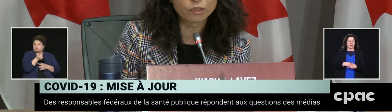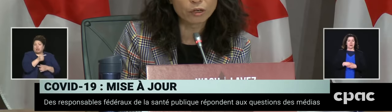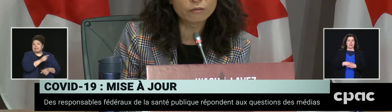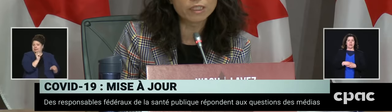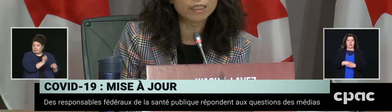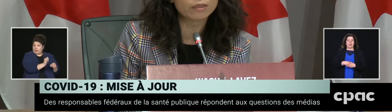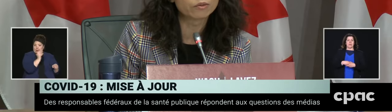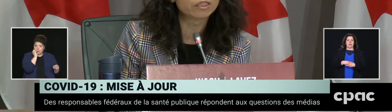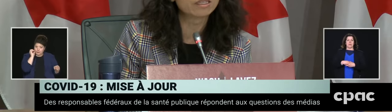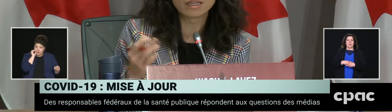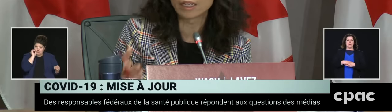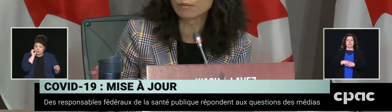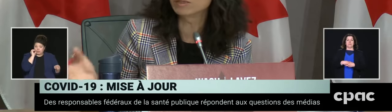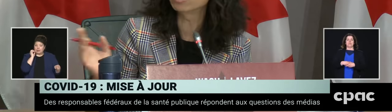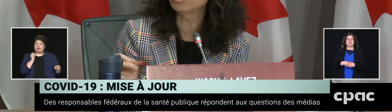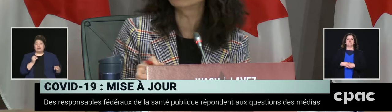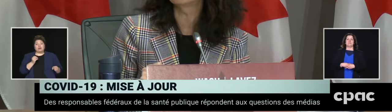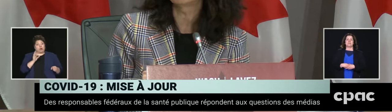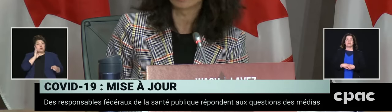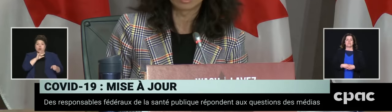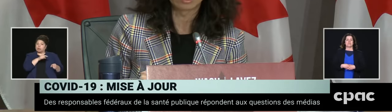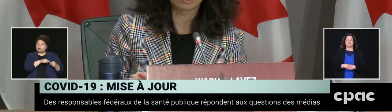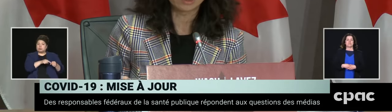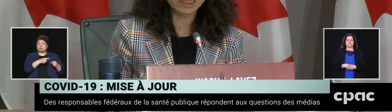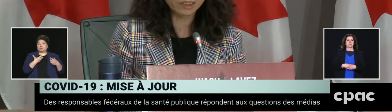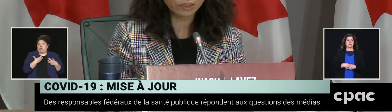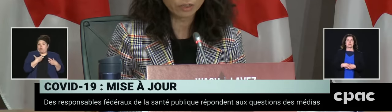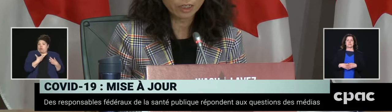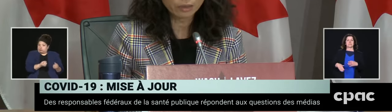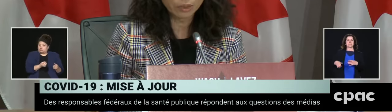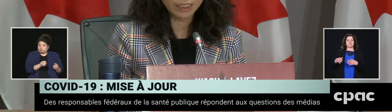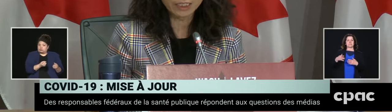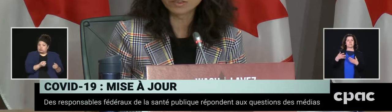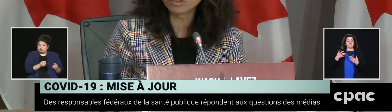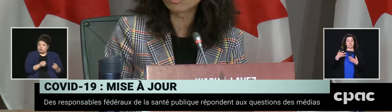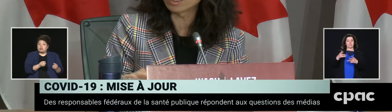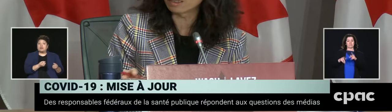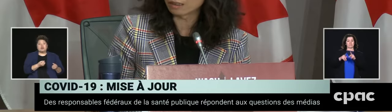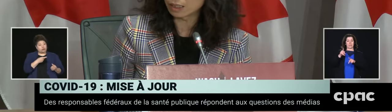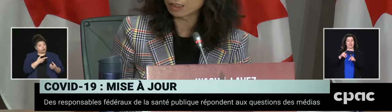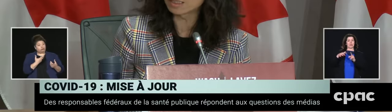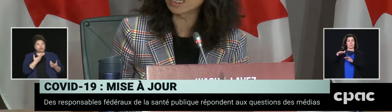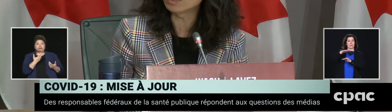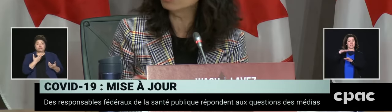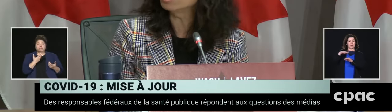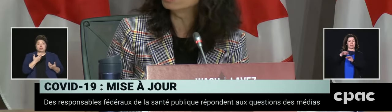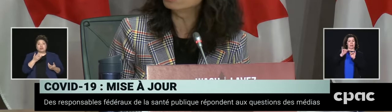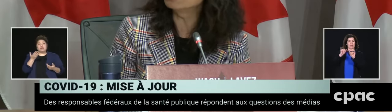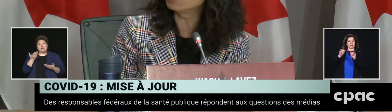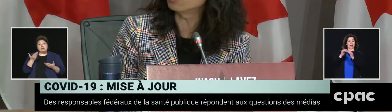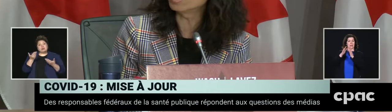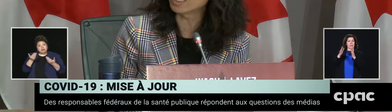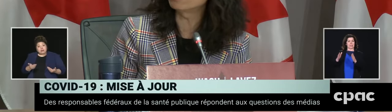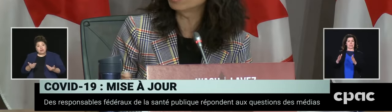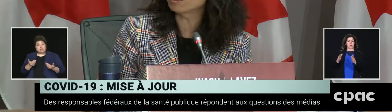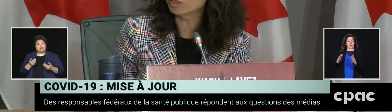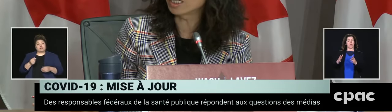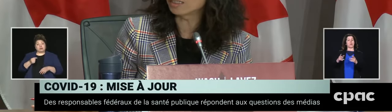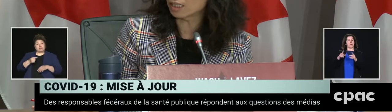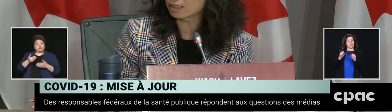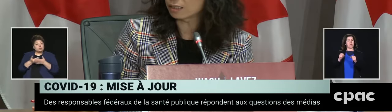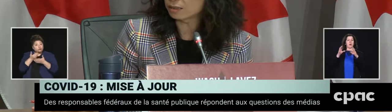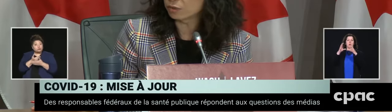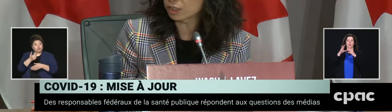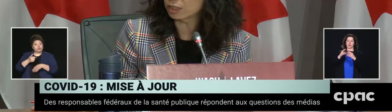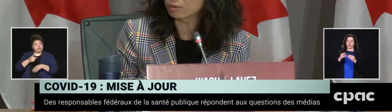essentially resolved and they would then be able to continue. But in this newer stage, these people will now be able